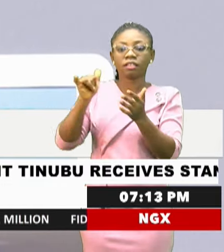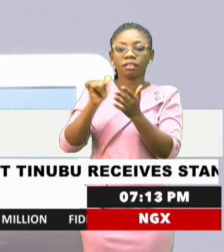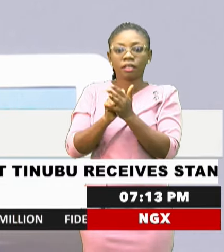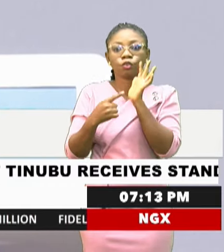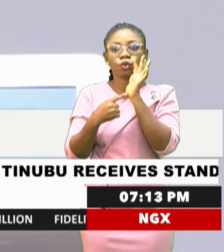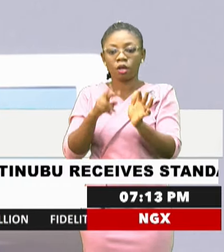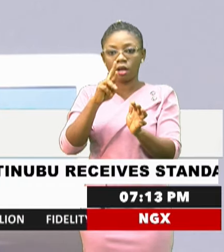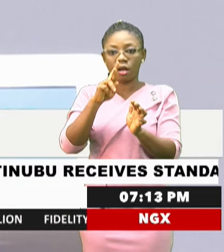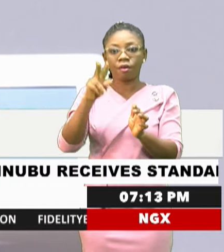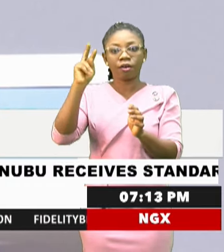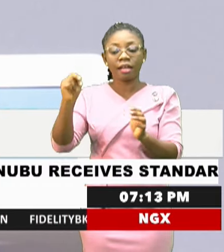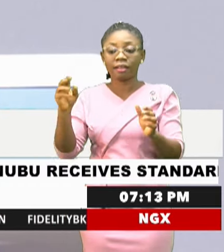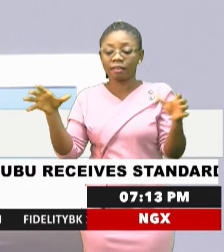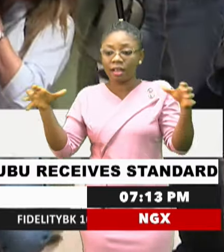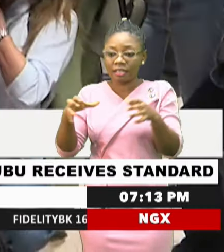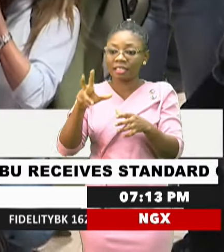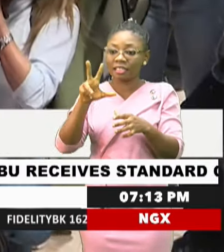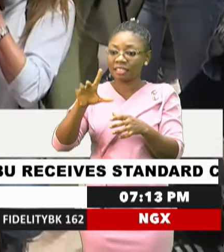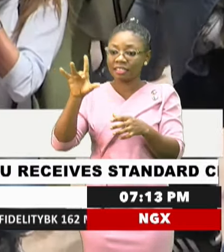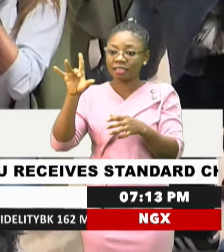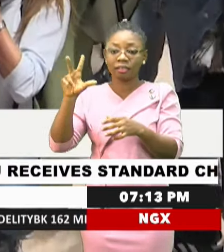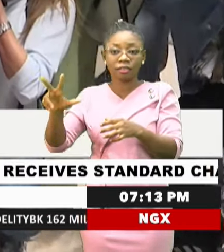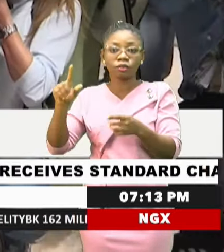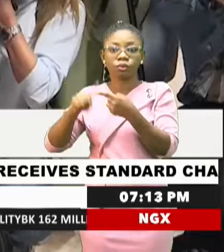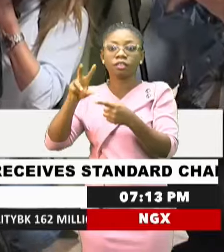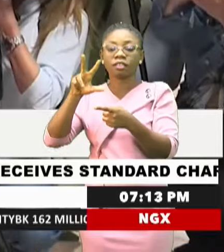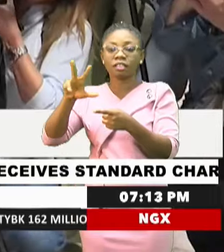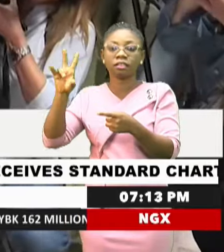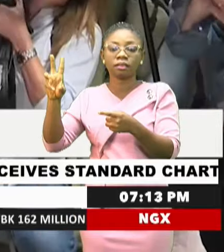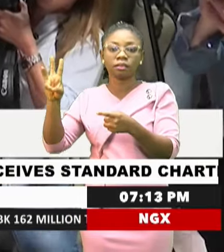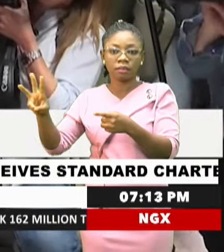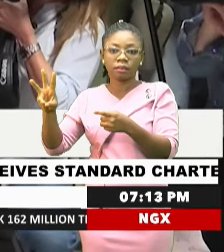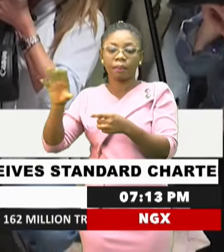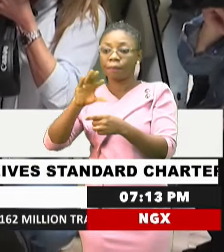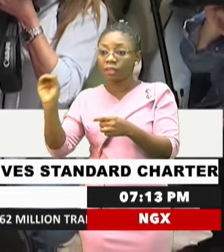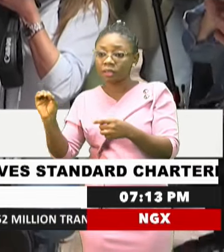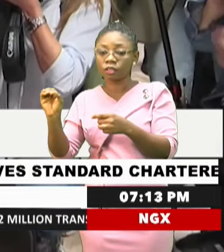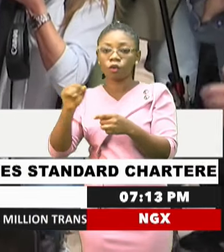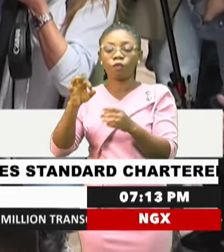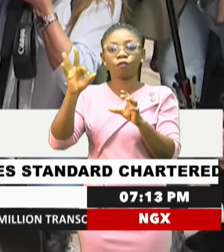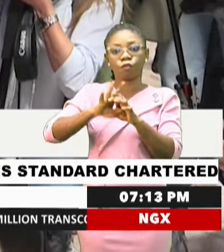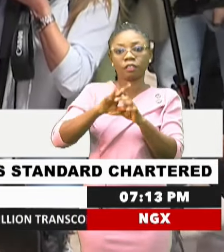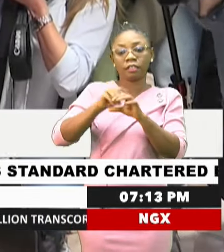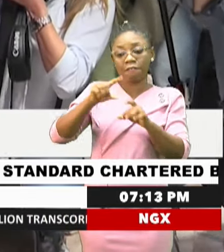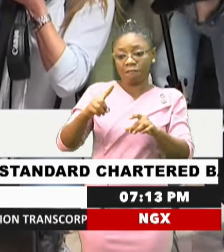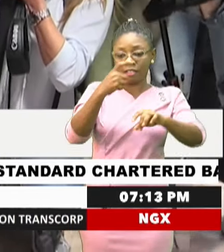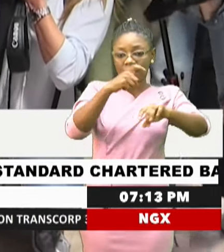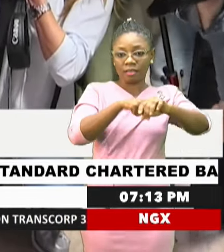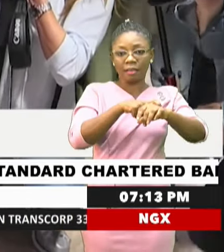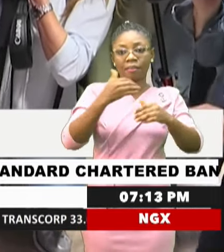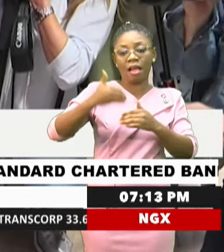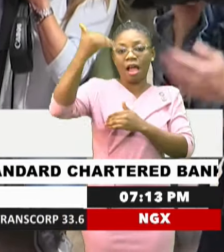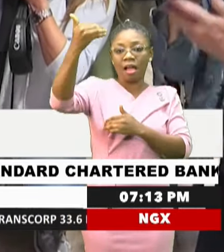RN garnering 35 to 36 percent of voting intentions in the first round ahead of a left-wing